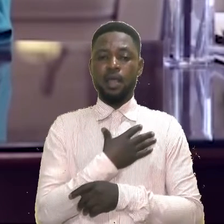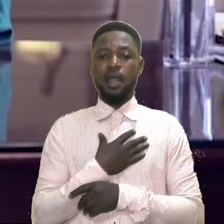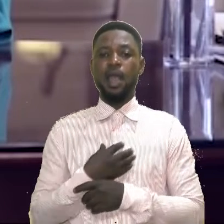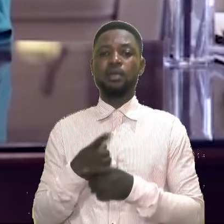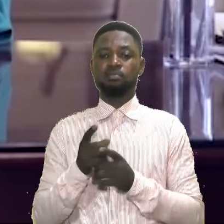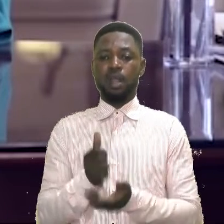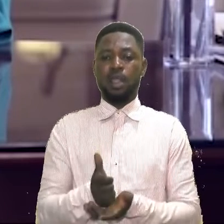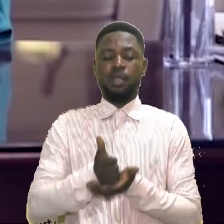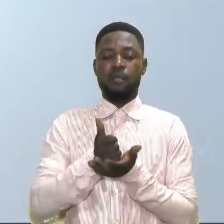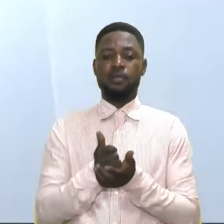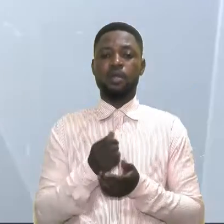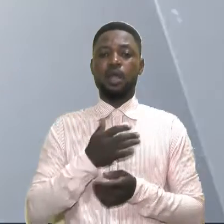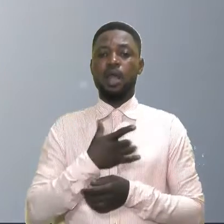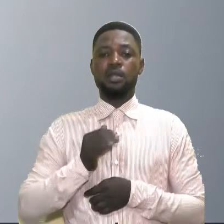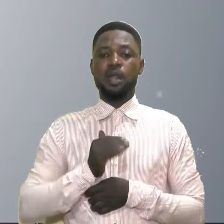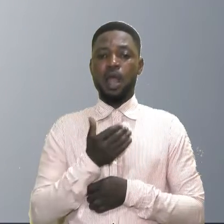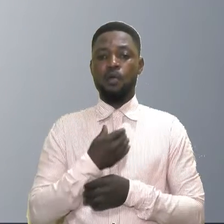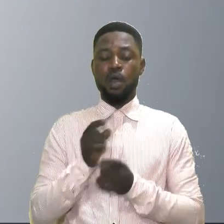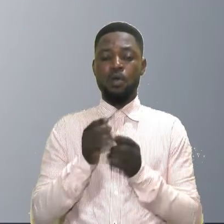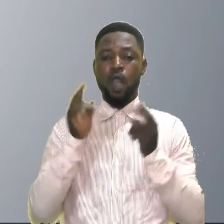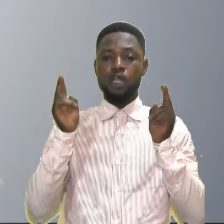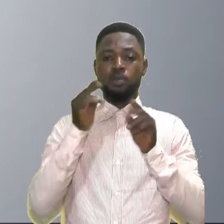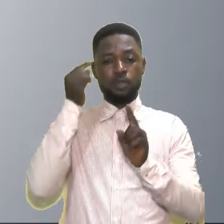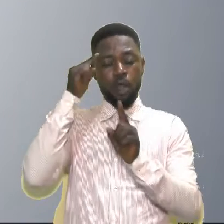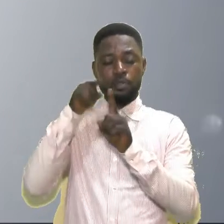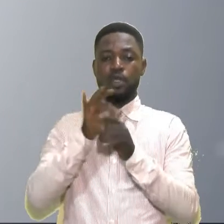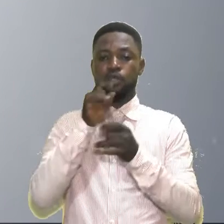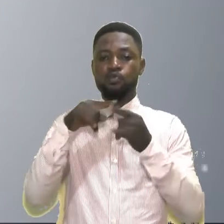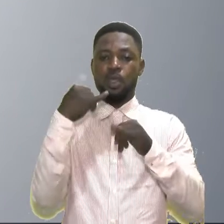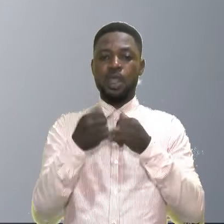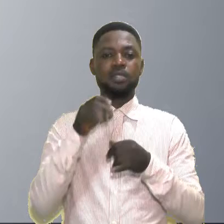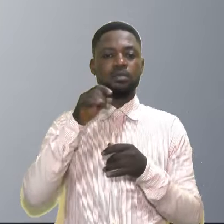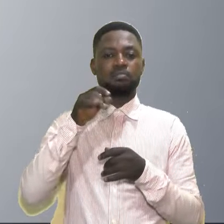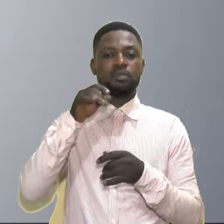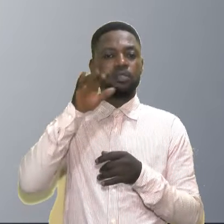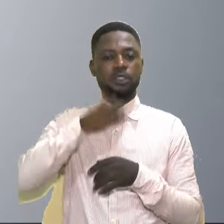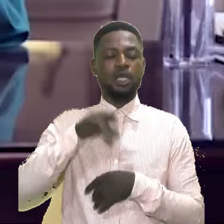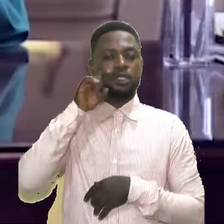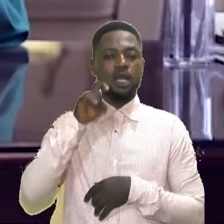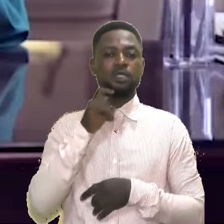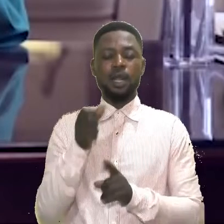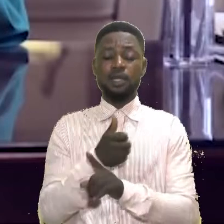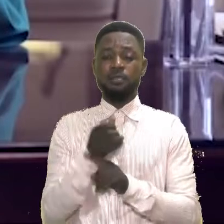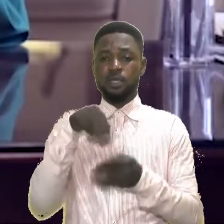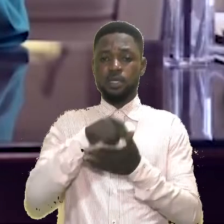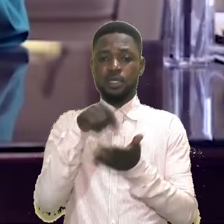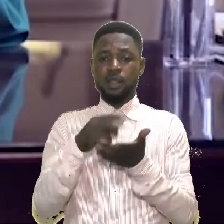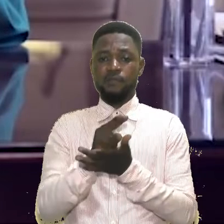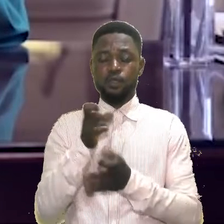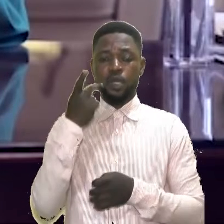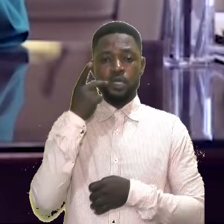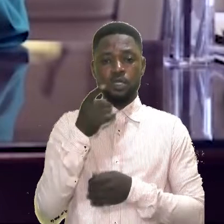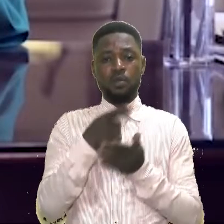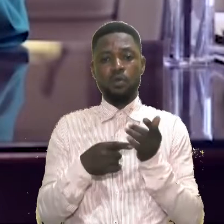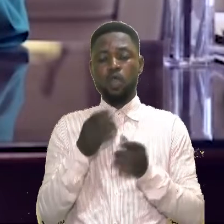and emergency intervention. Our ultimate objective is to end child sexual abuse. In this video, you will have